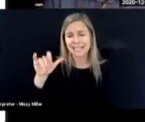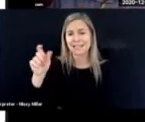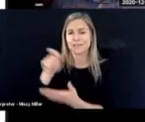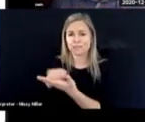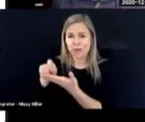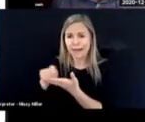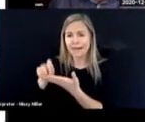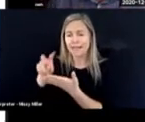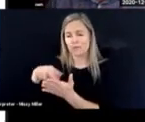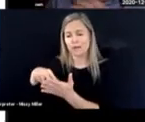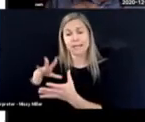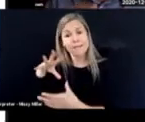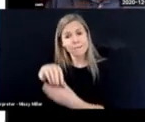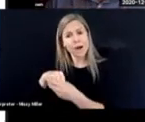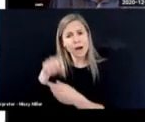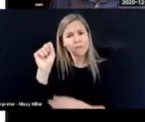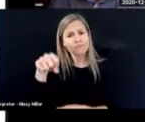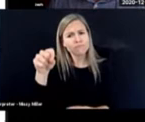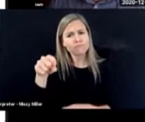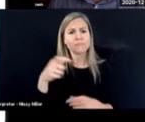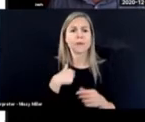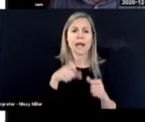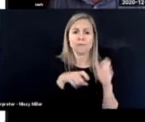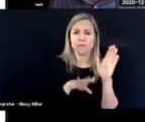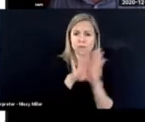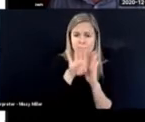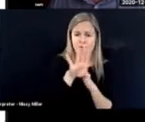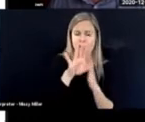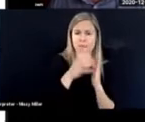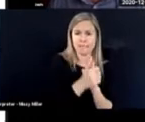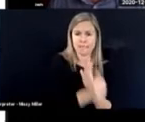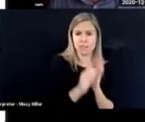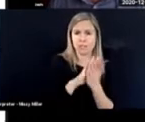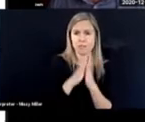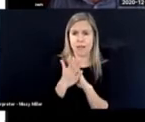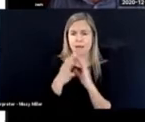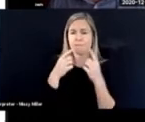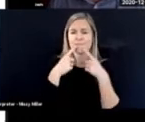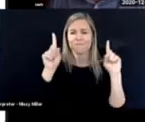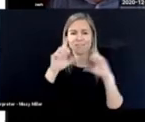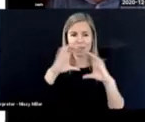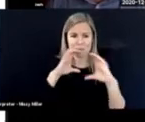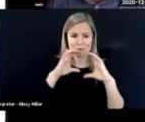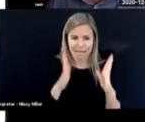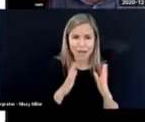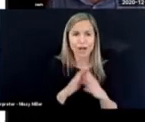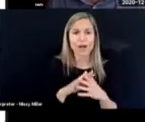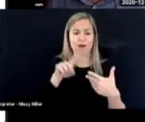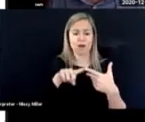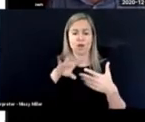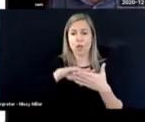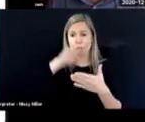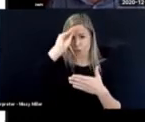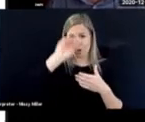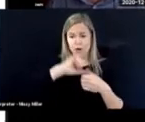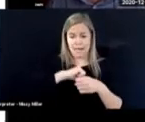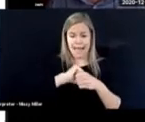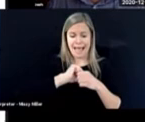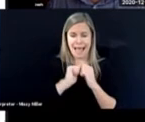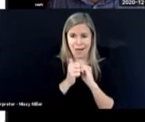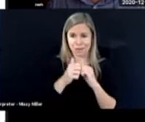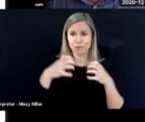in all these things. Develop skills to become an effective communicator. Learn how to make